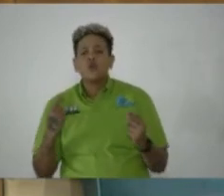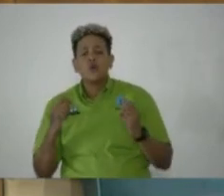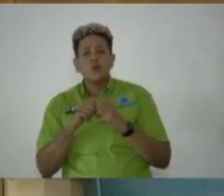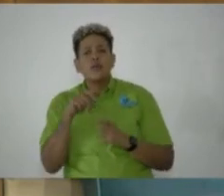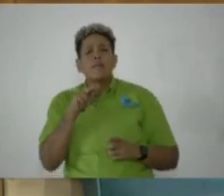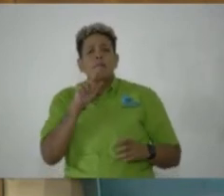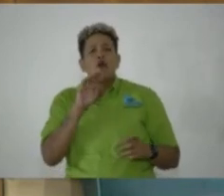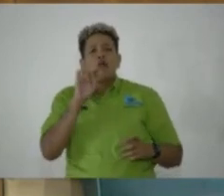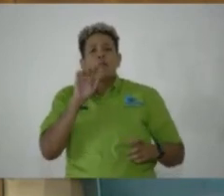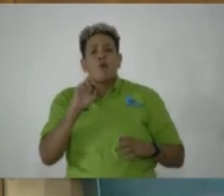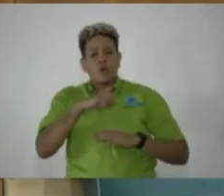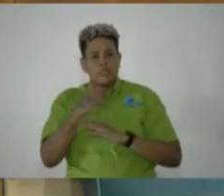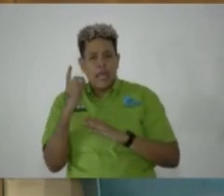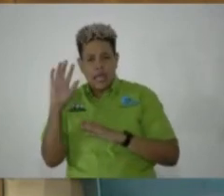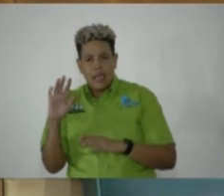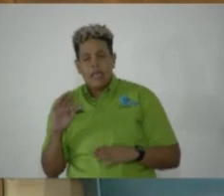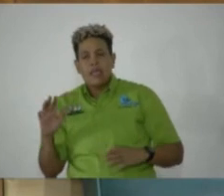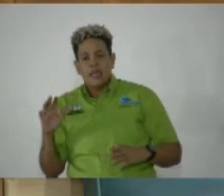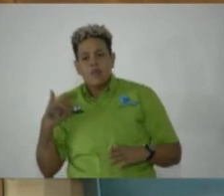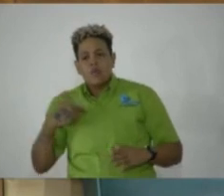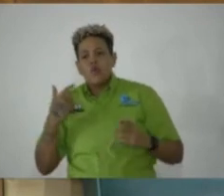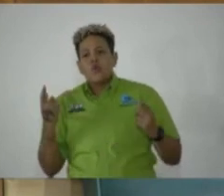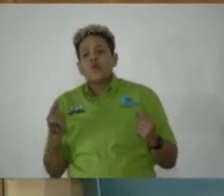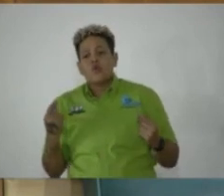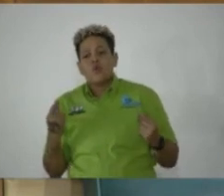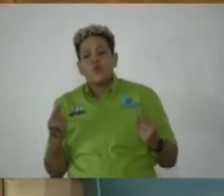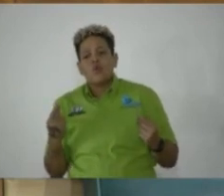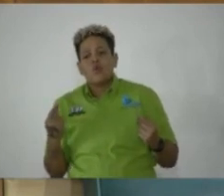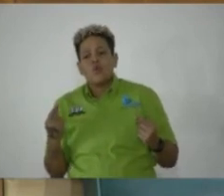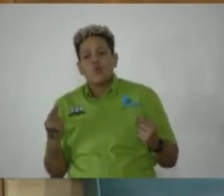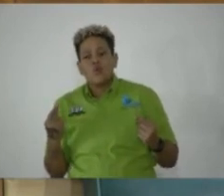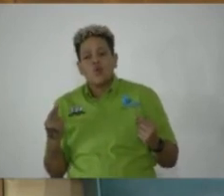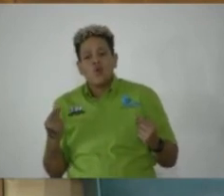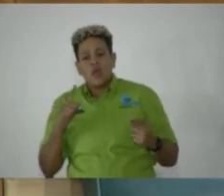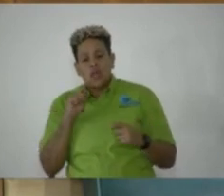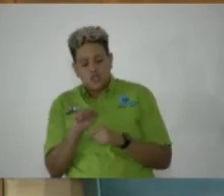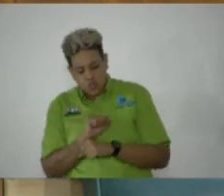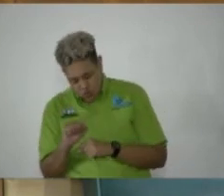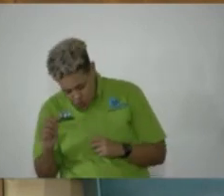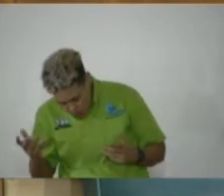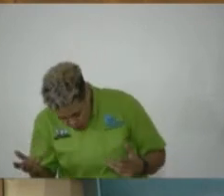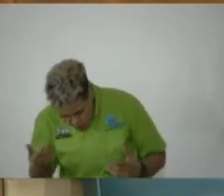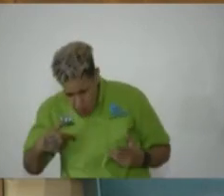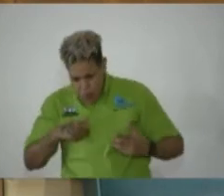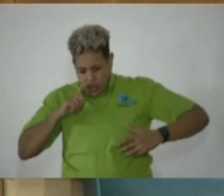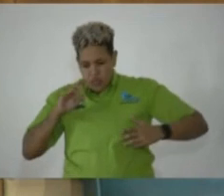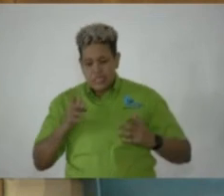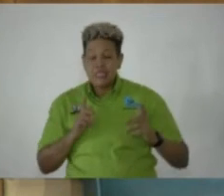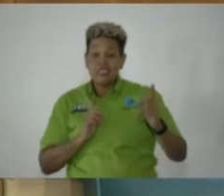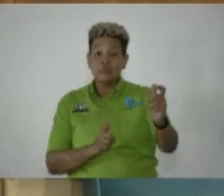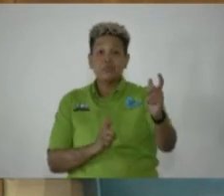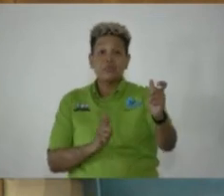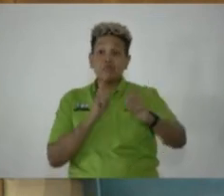for Paul Bogle, that we ensure, that we speed up the